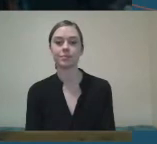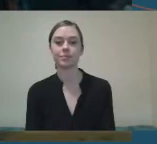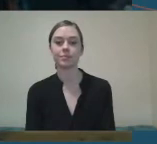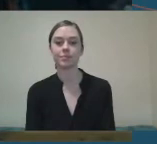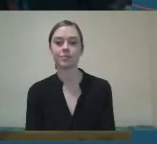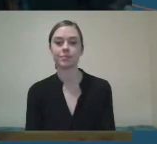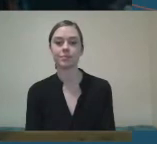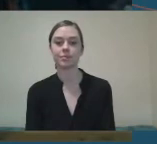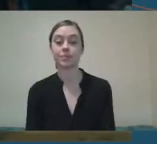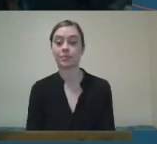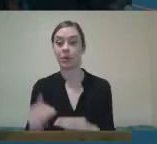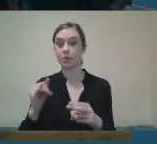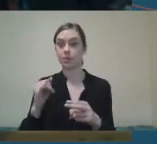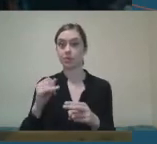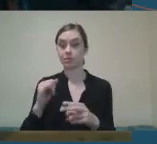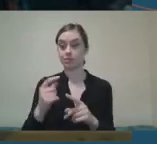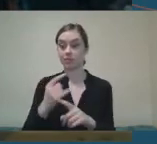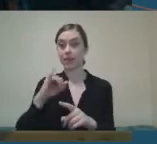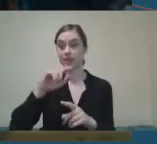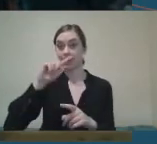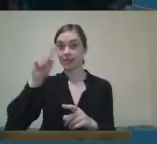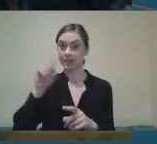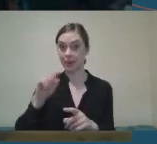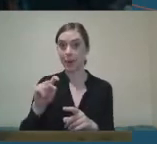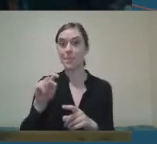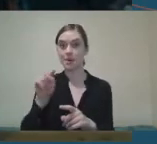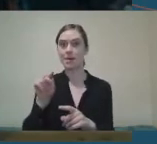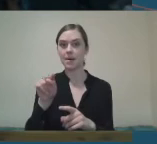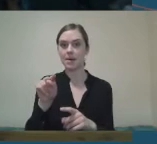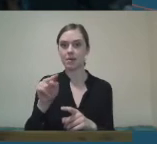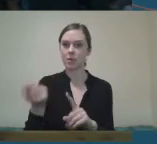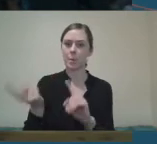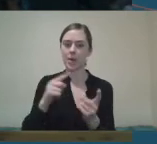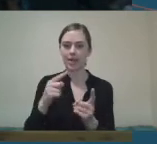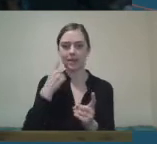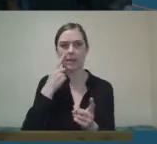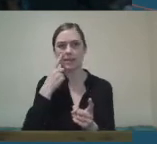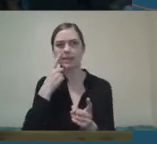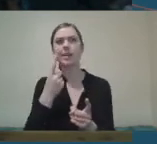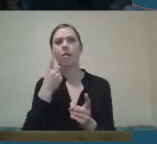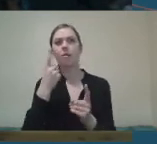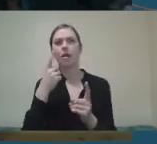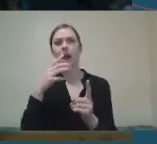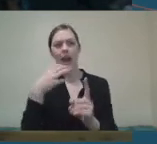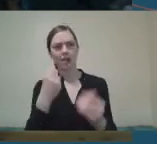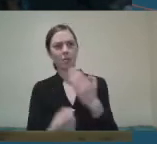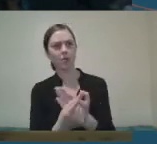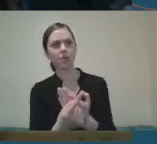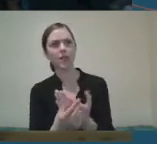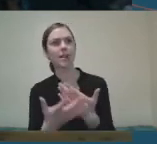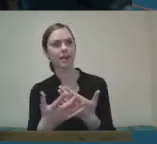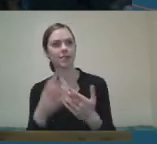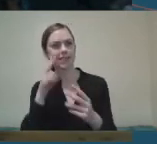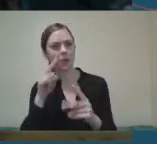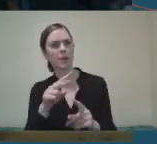In September, then, when we came back together and we looked again, we saw that there was an opportunity here with the way how we deliver